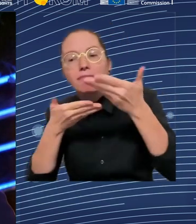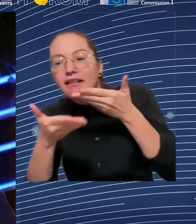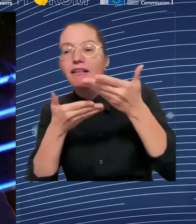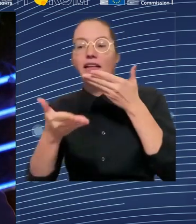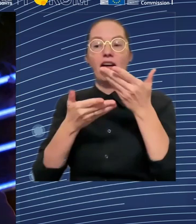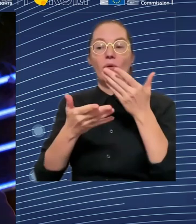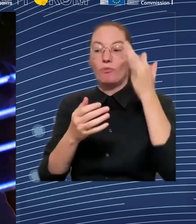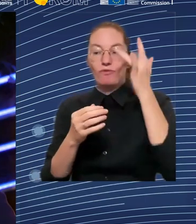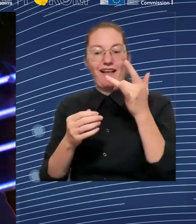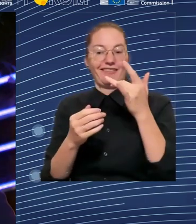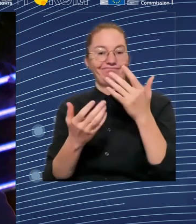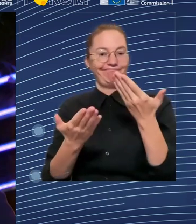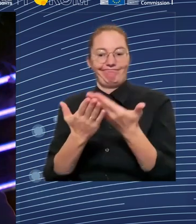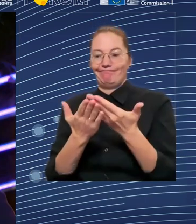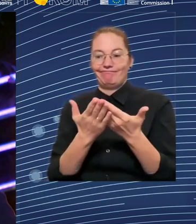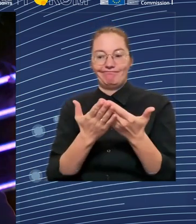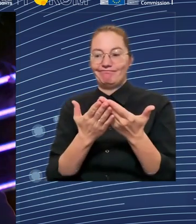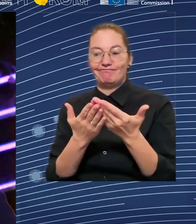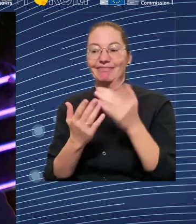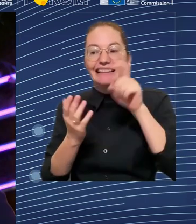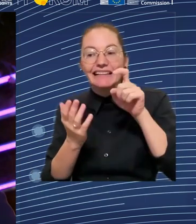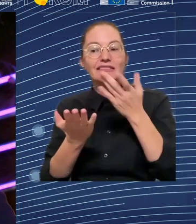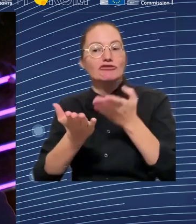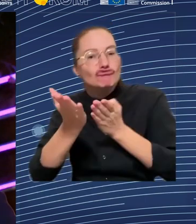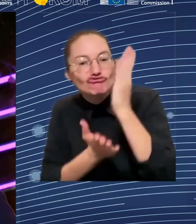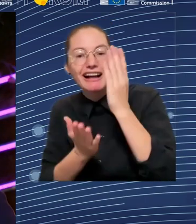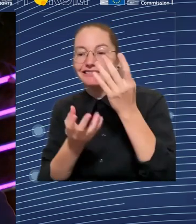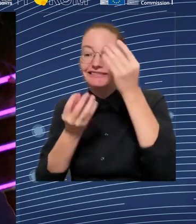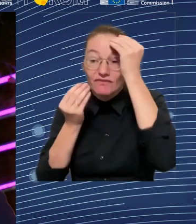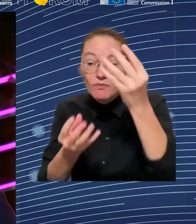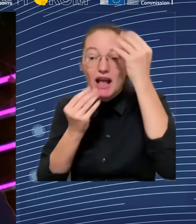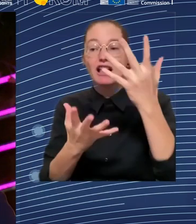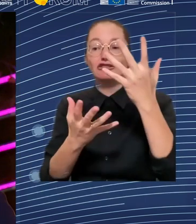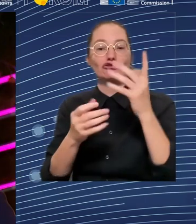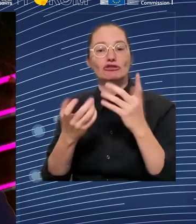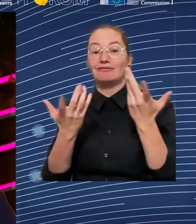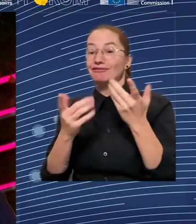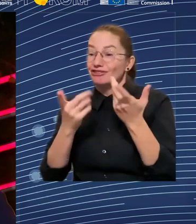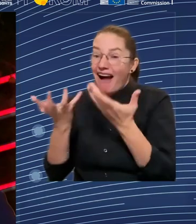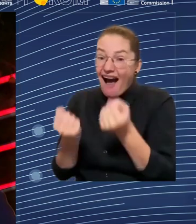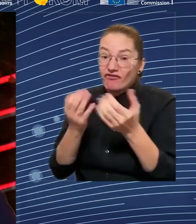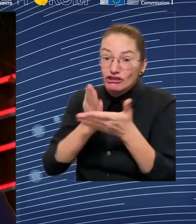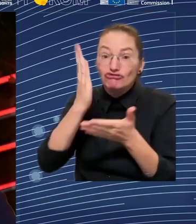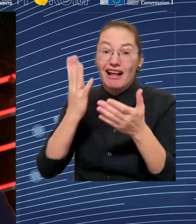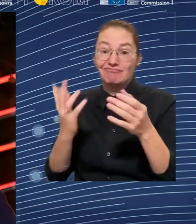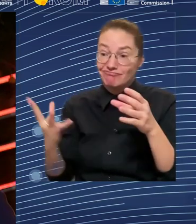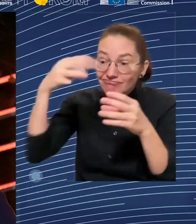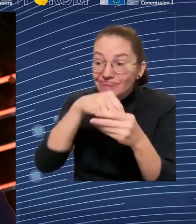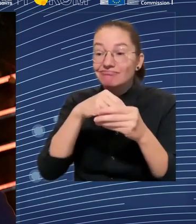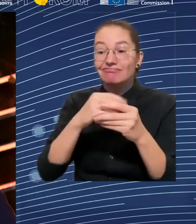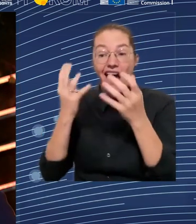just to say finally. We believe that Europe can be and should be a great place to live and work. And do business.